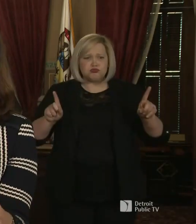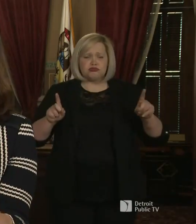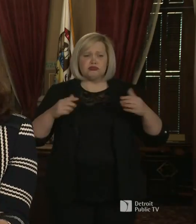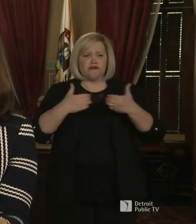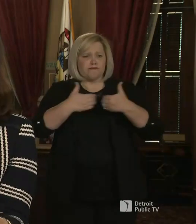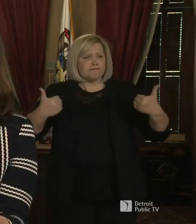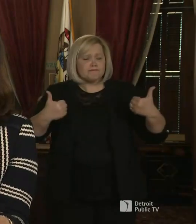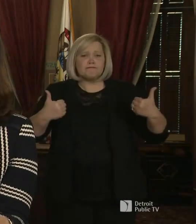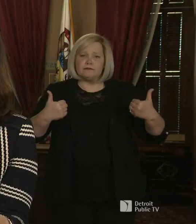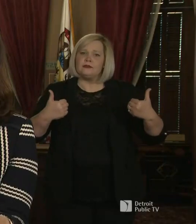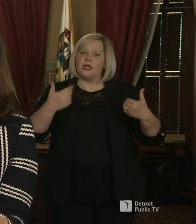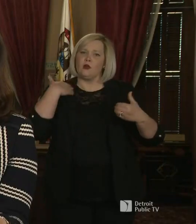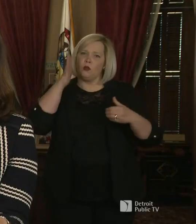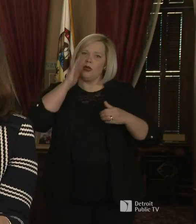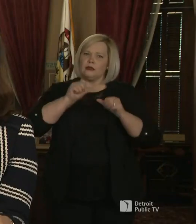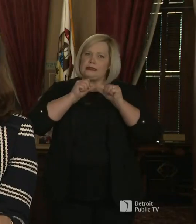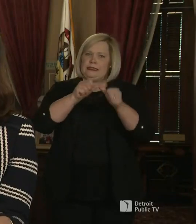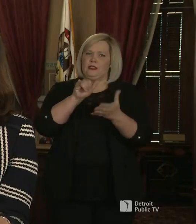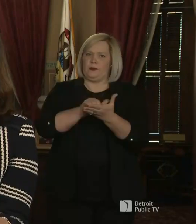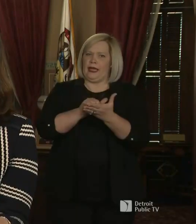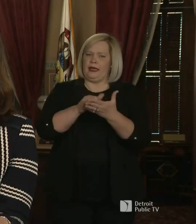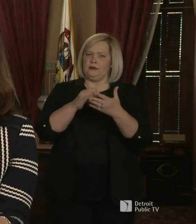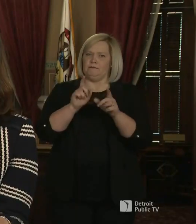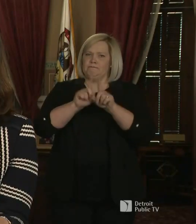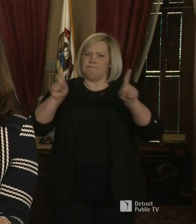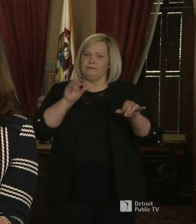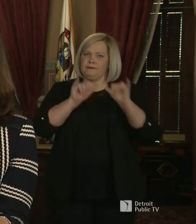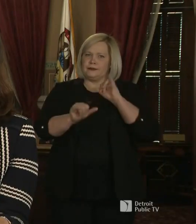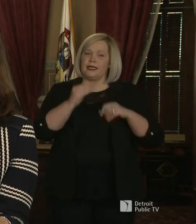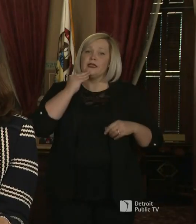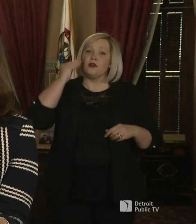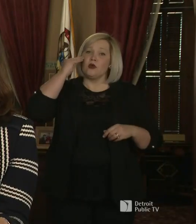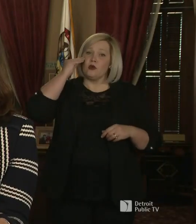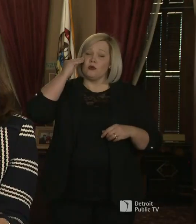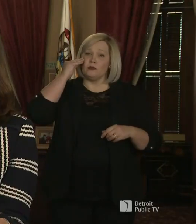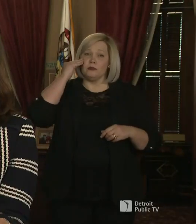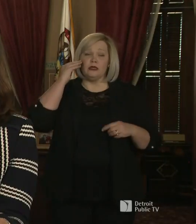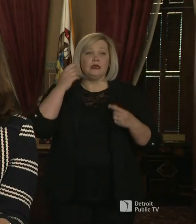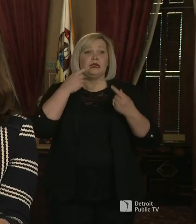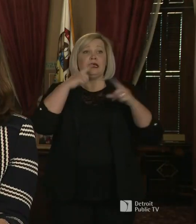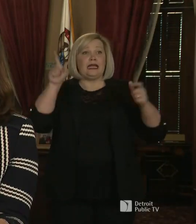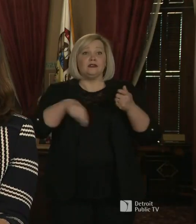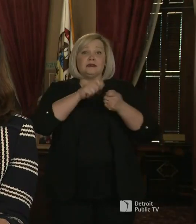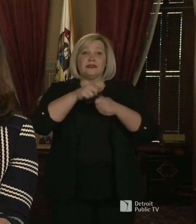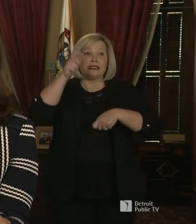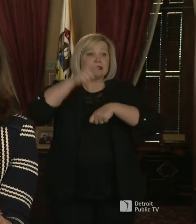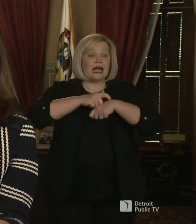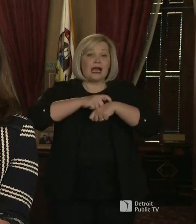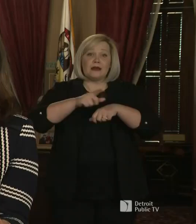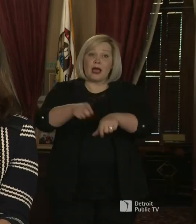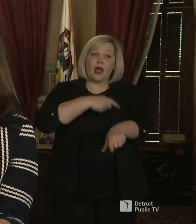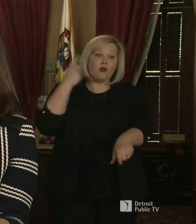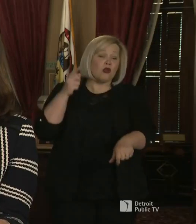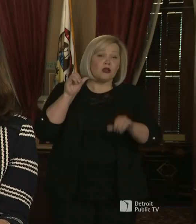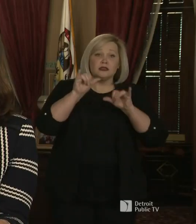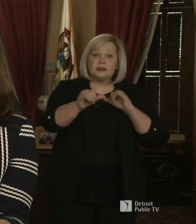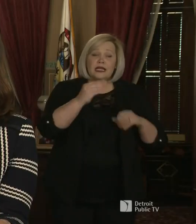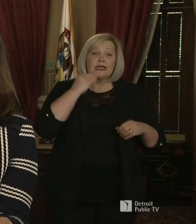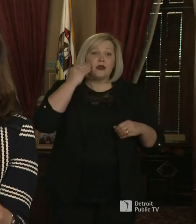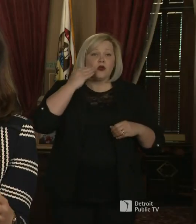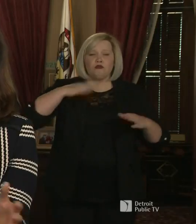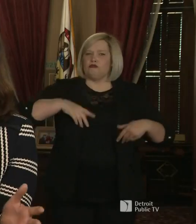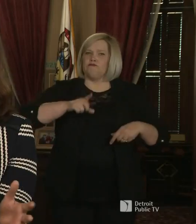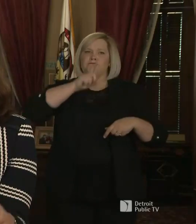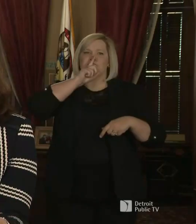to continue that stay home order. I haven't made an announcement in terms of lengthening it at this juncture. I was glad to see the president, uh,